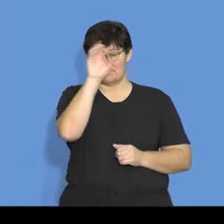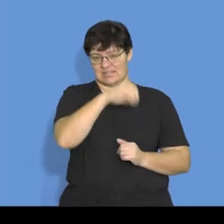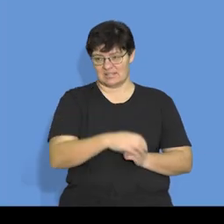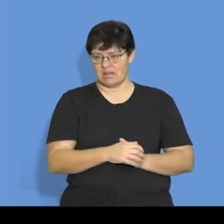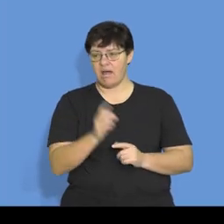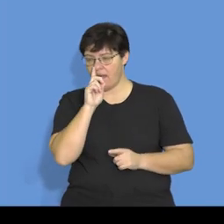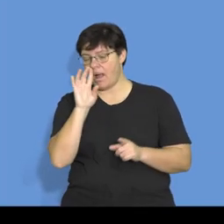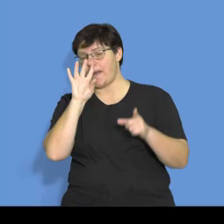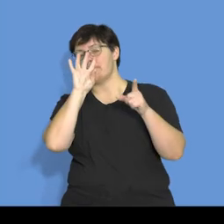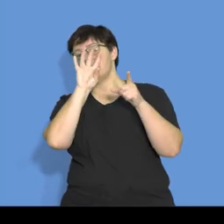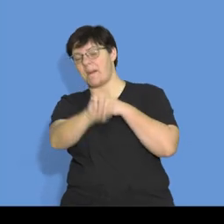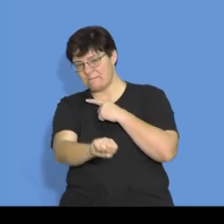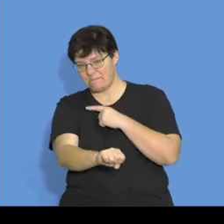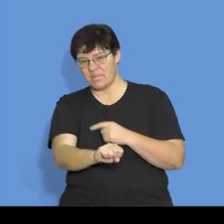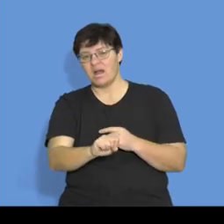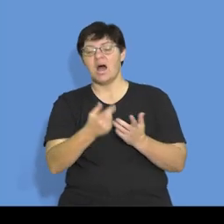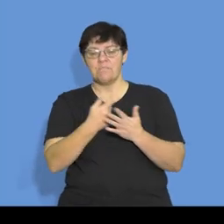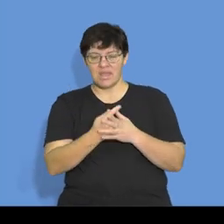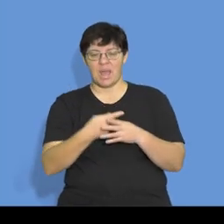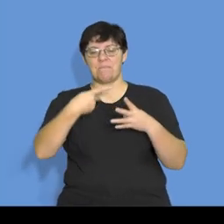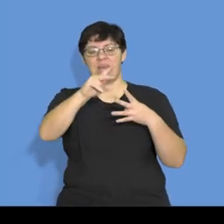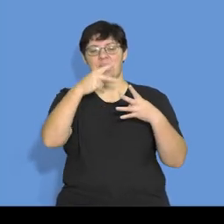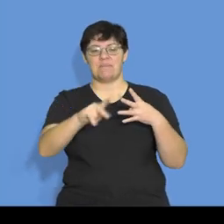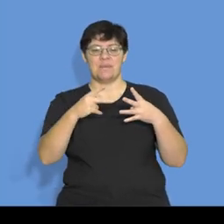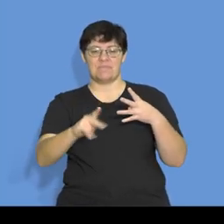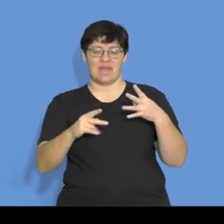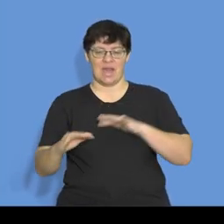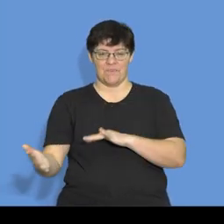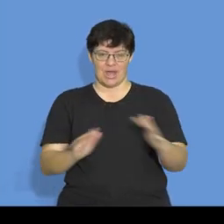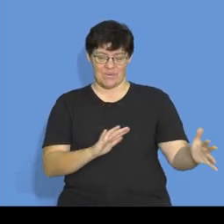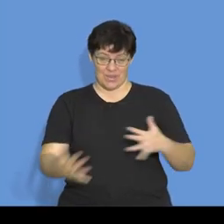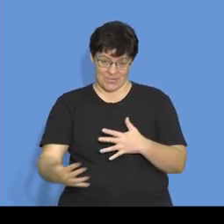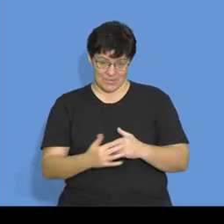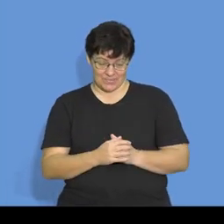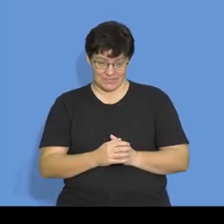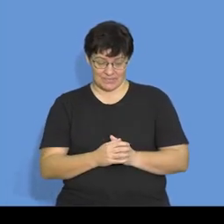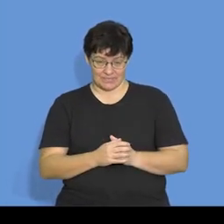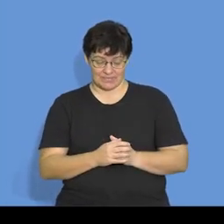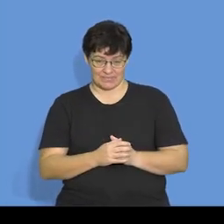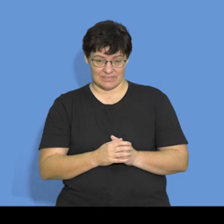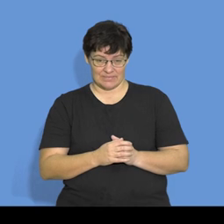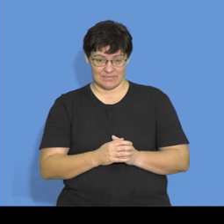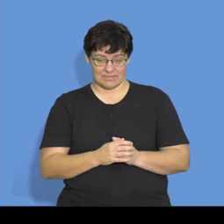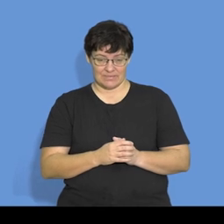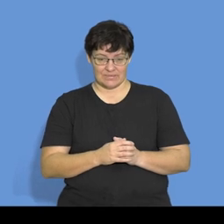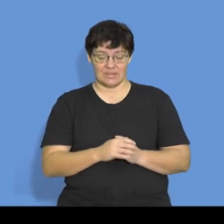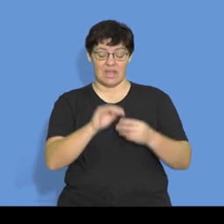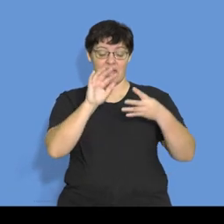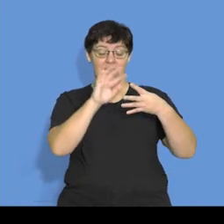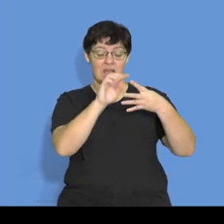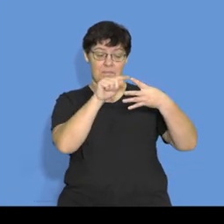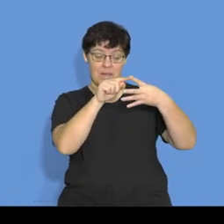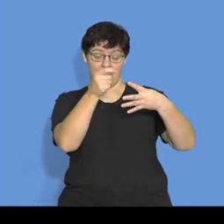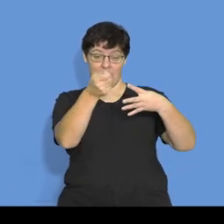what is your trend in terms of your calculations. Once again, 50% in the